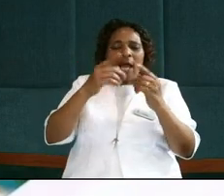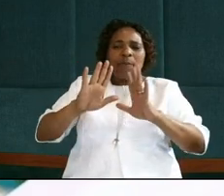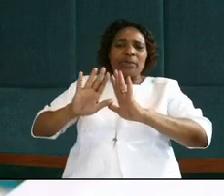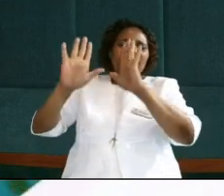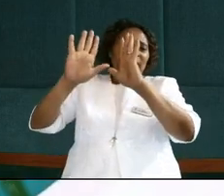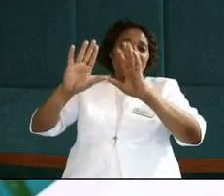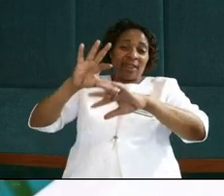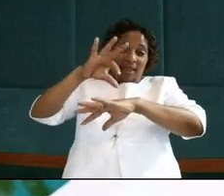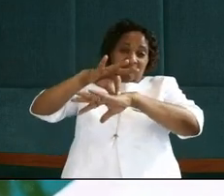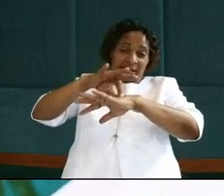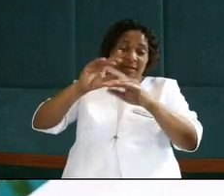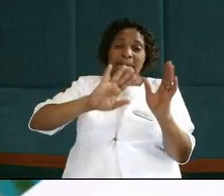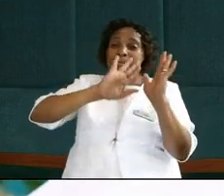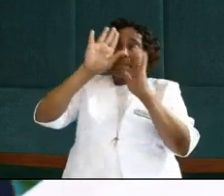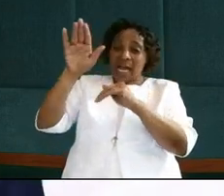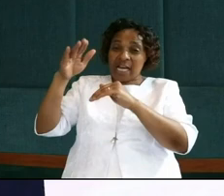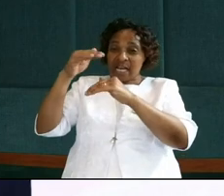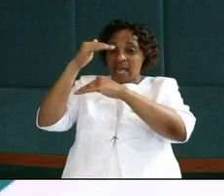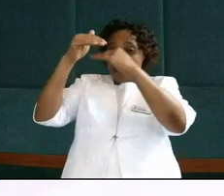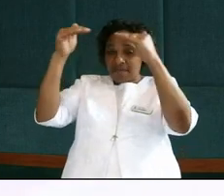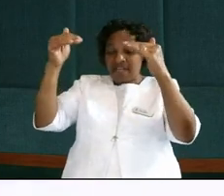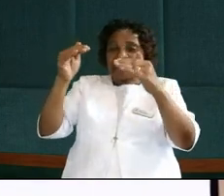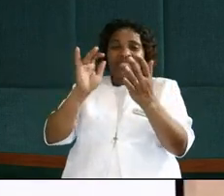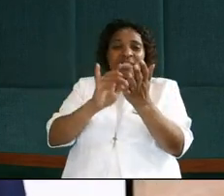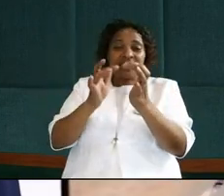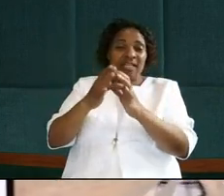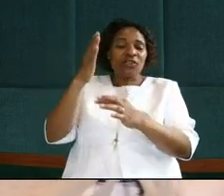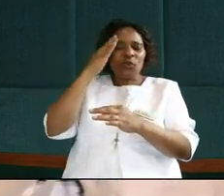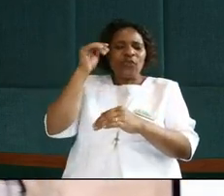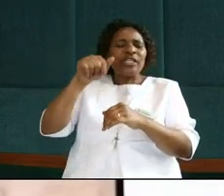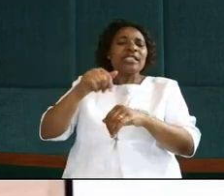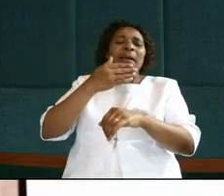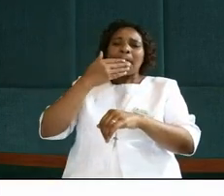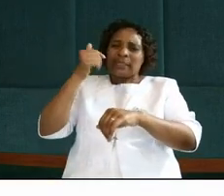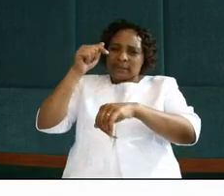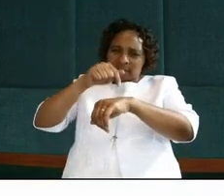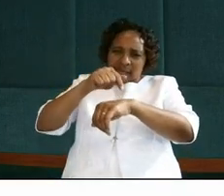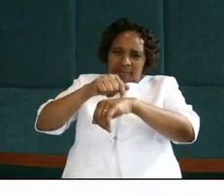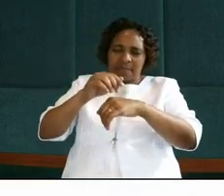earth and go back to my father, when Jesus knew that this is the time,